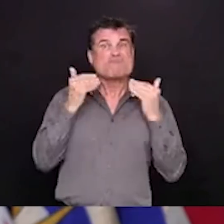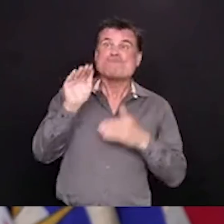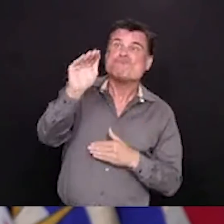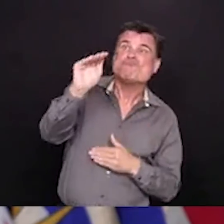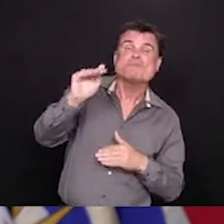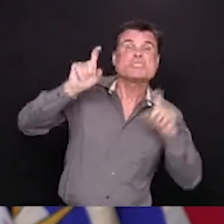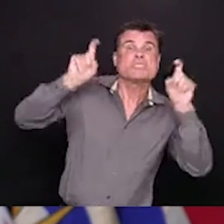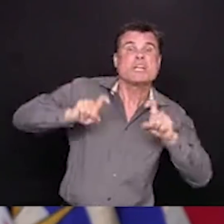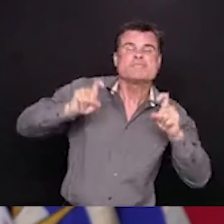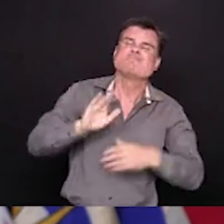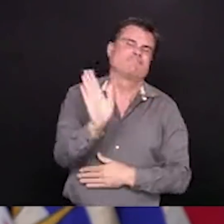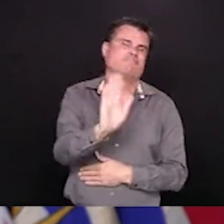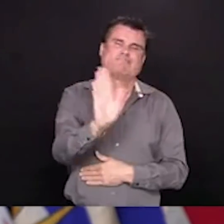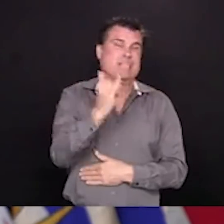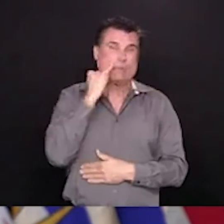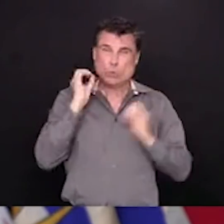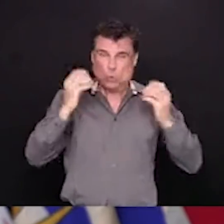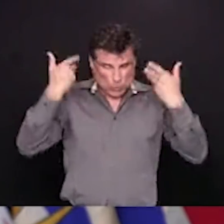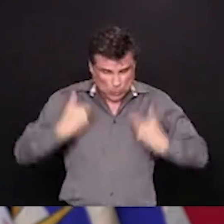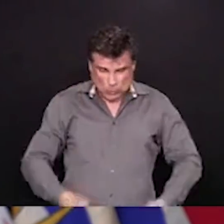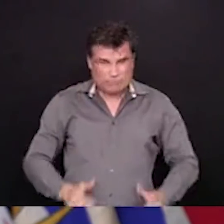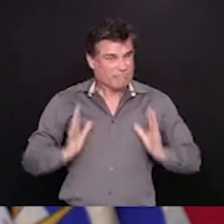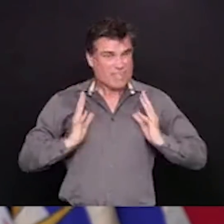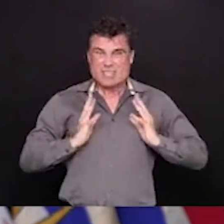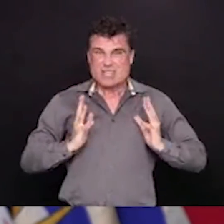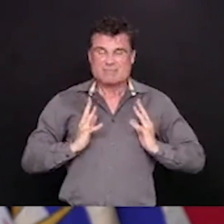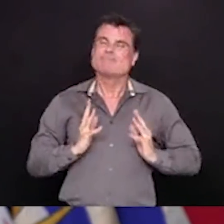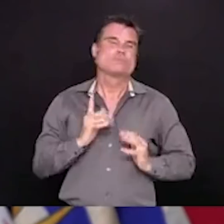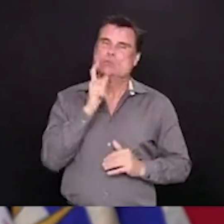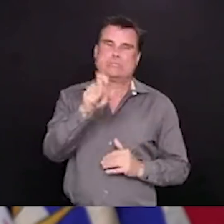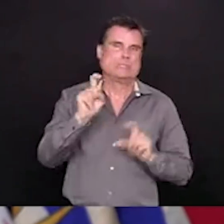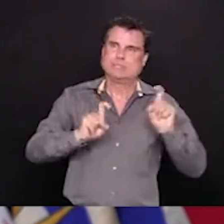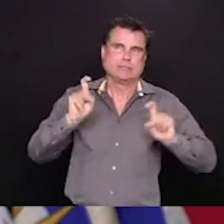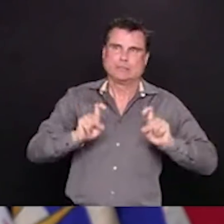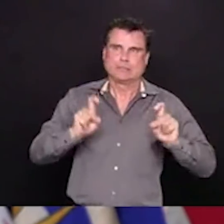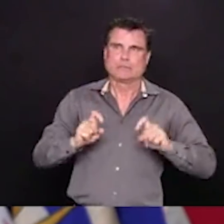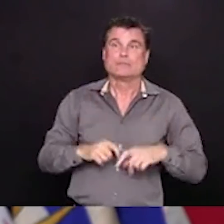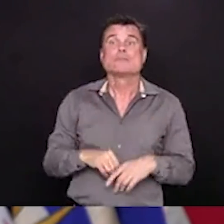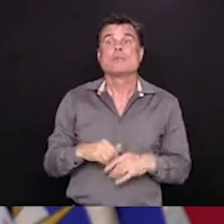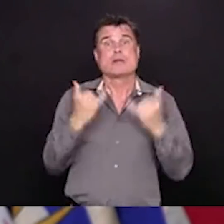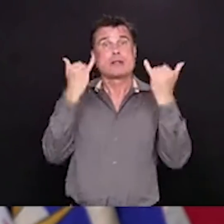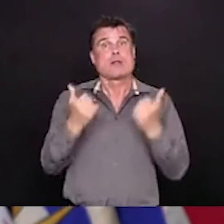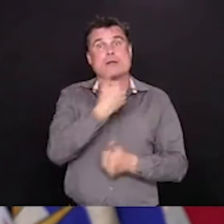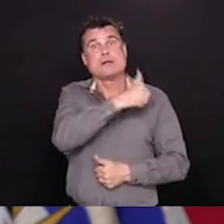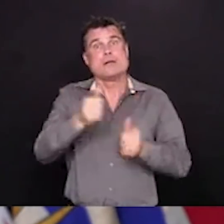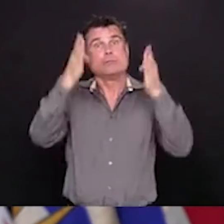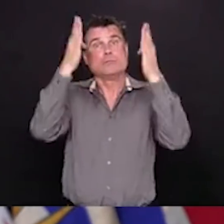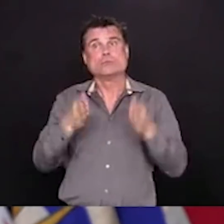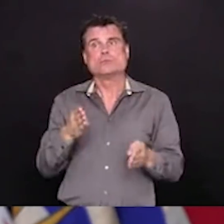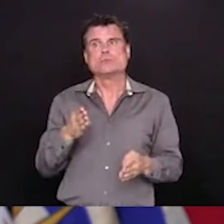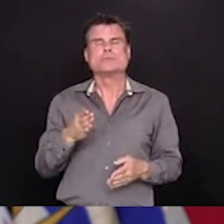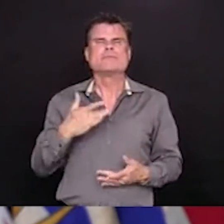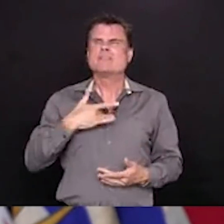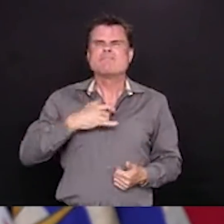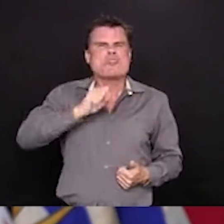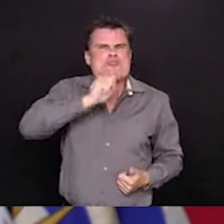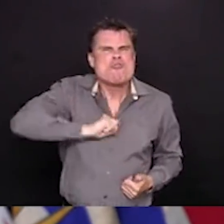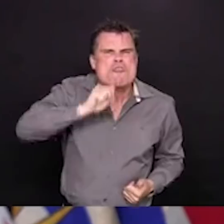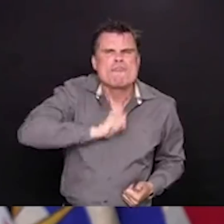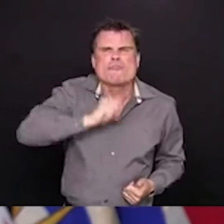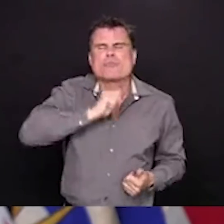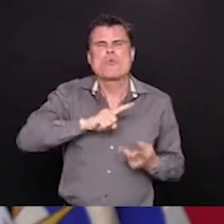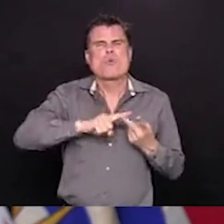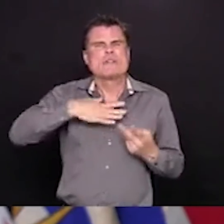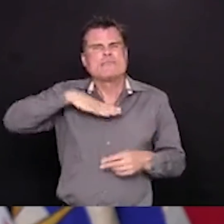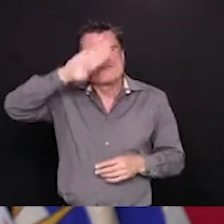who has symptoms now of COVID-19. So cough, fever, shortness of breath, those are the things that we're concerned about. Or